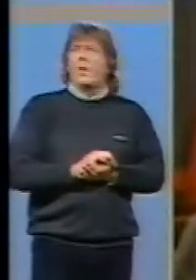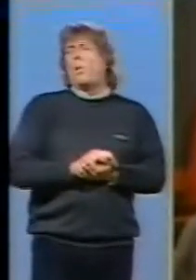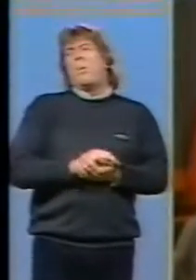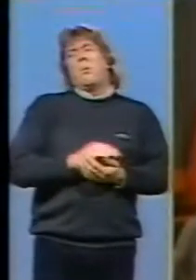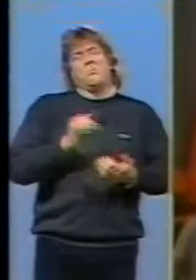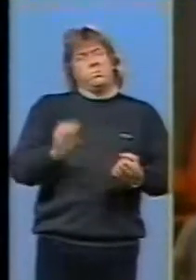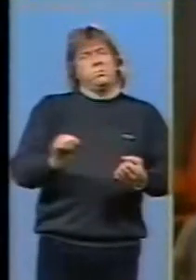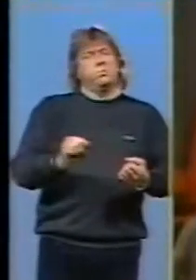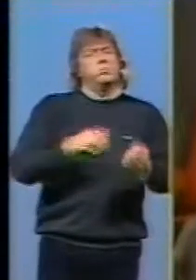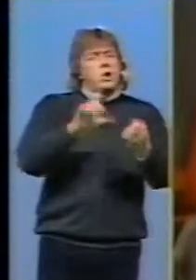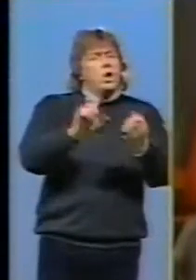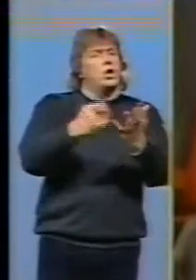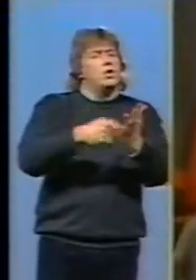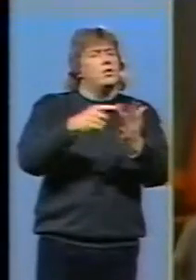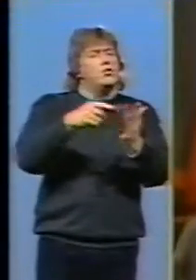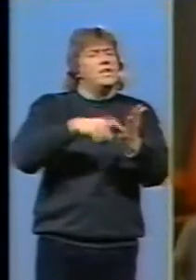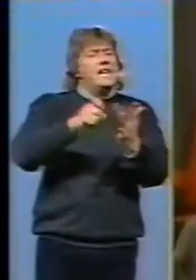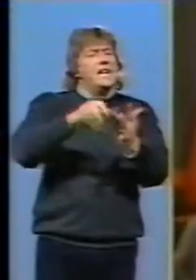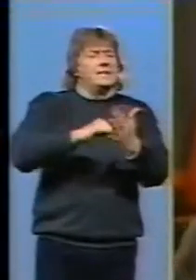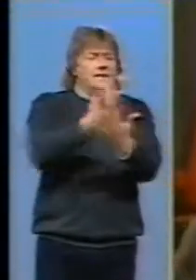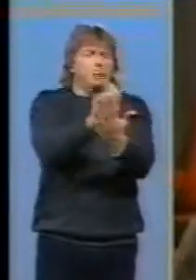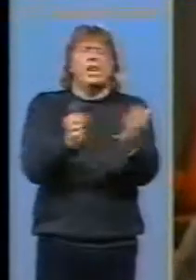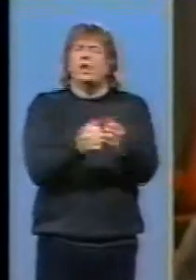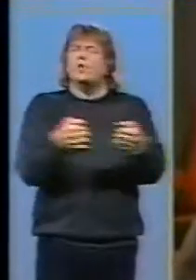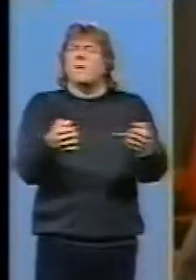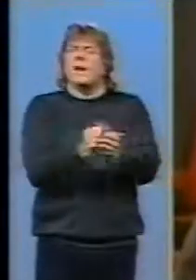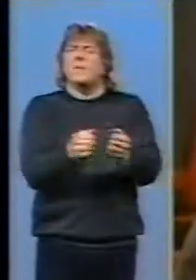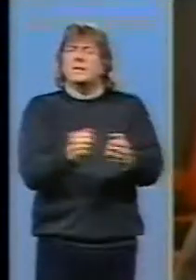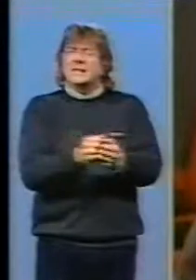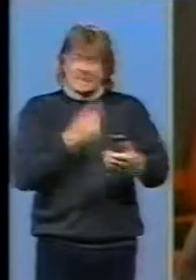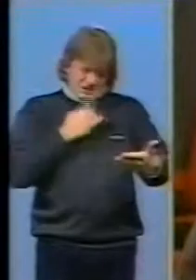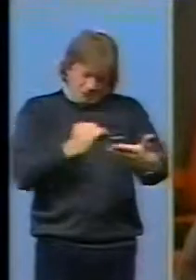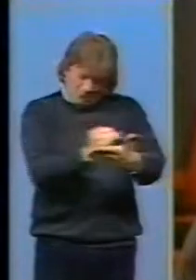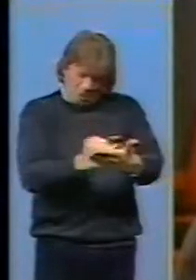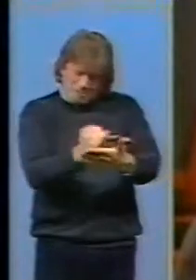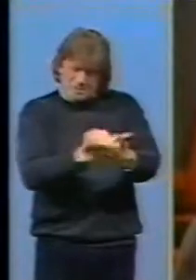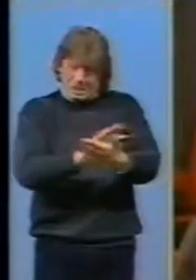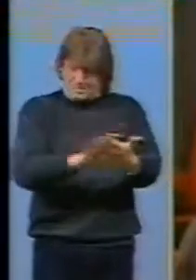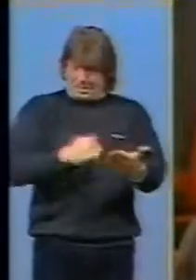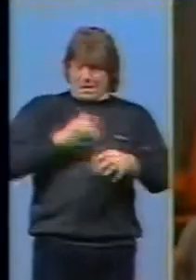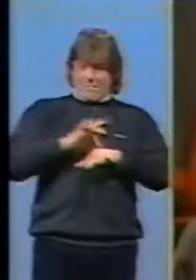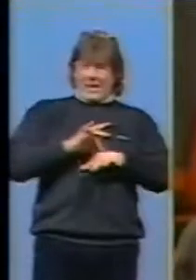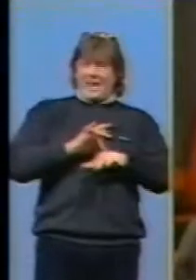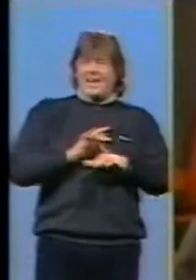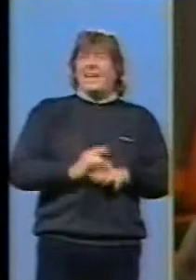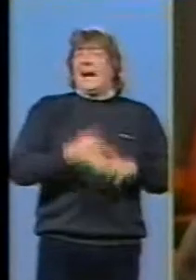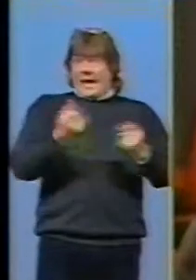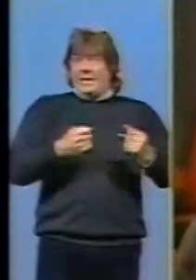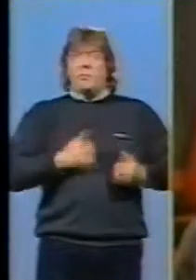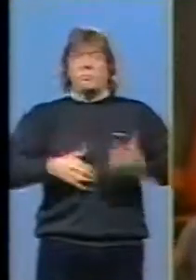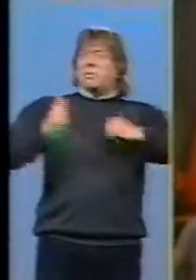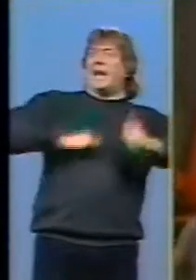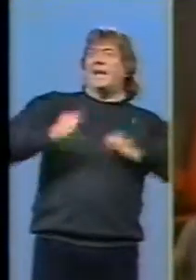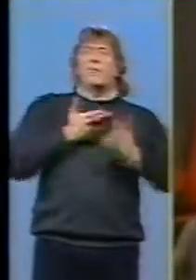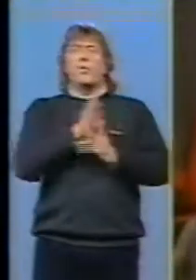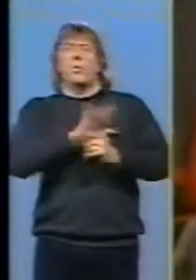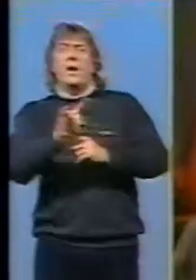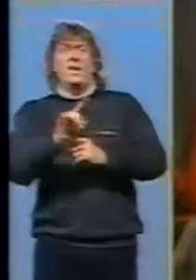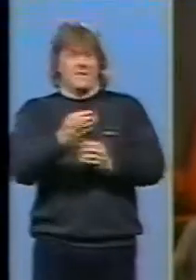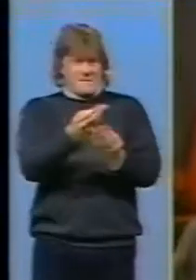heavily slaughtered by the critics so sometimes there ain't many people here in the midweek and that gets the mind you're keeping your spirits up